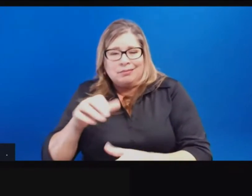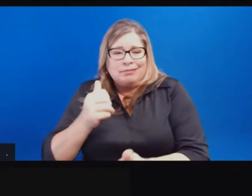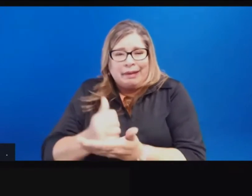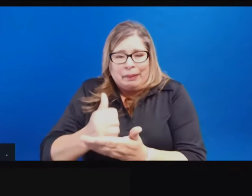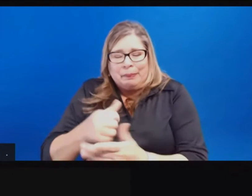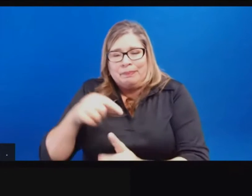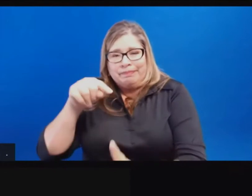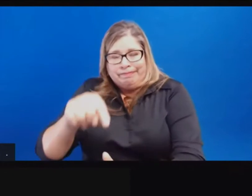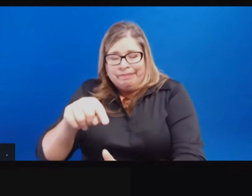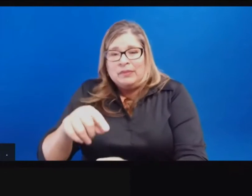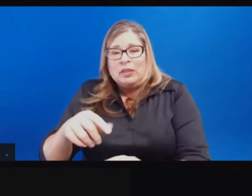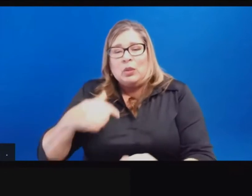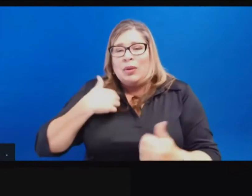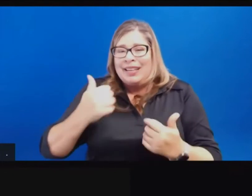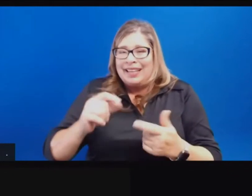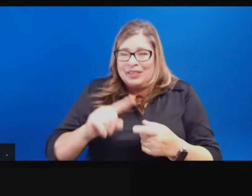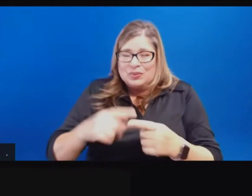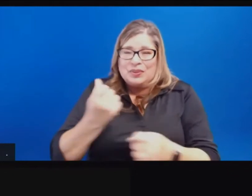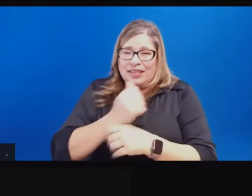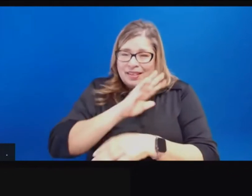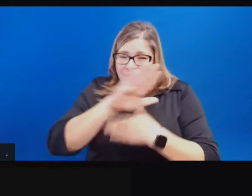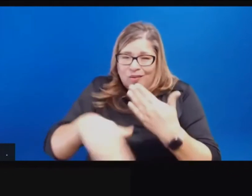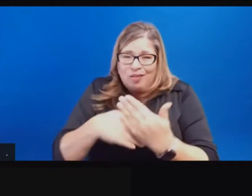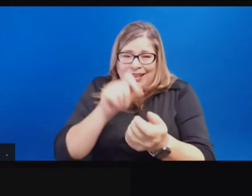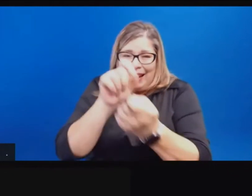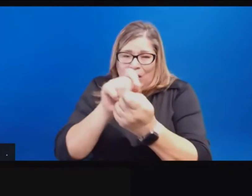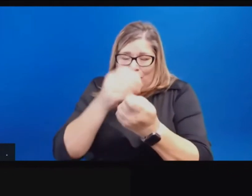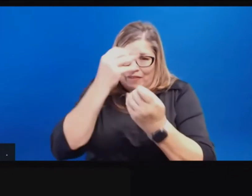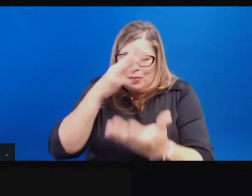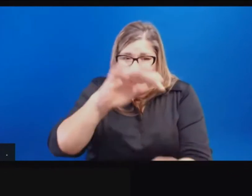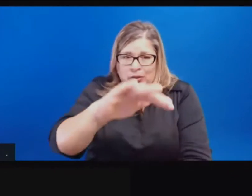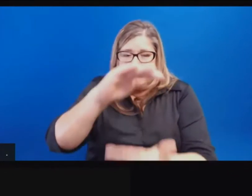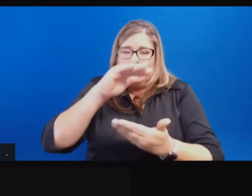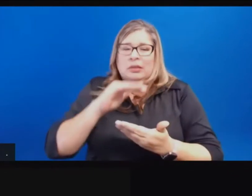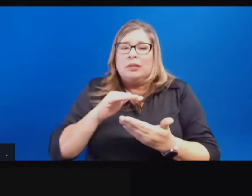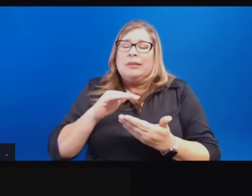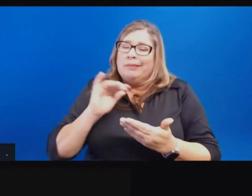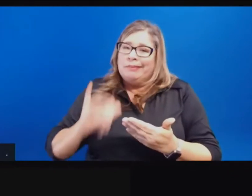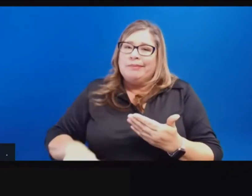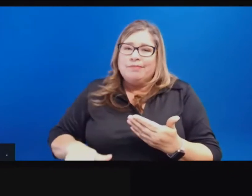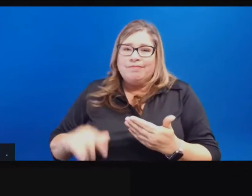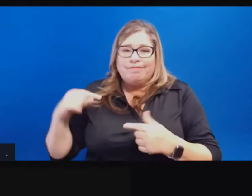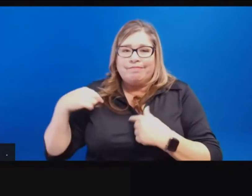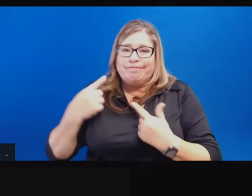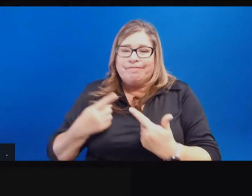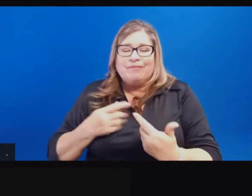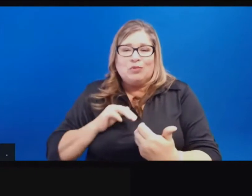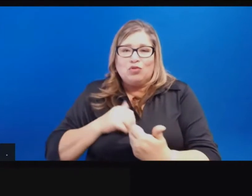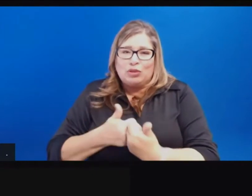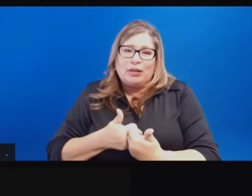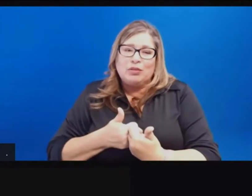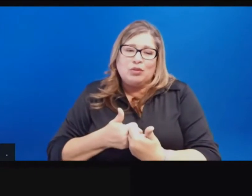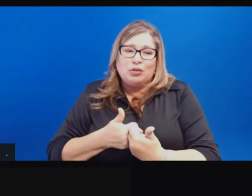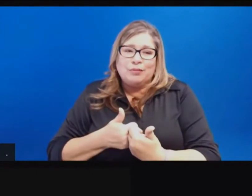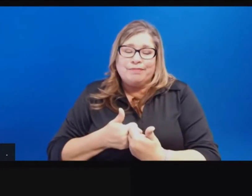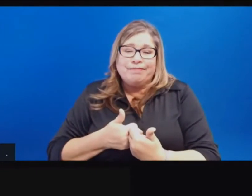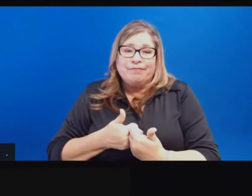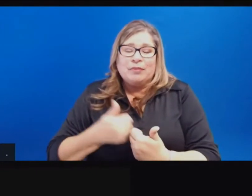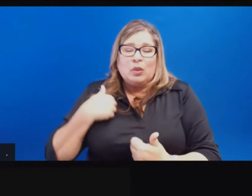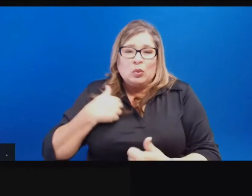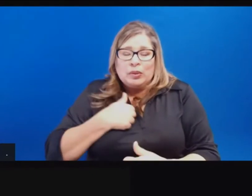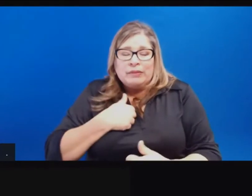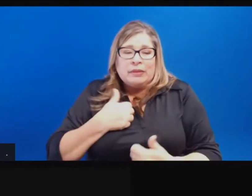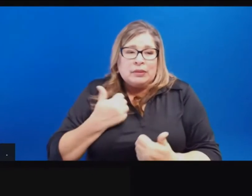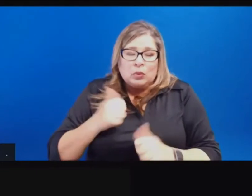trying to nail that down to get it more accurate has been a key issue that we have